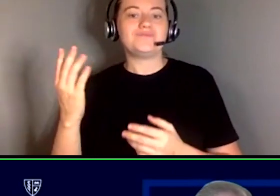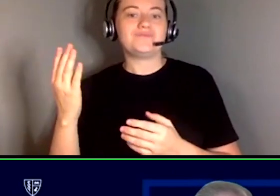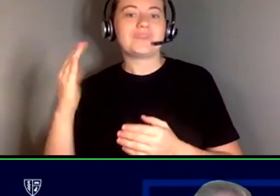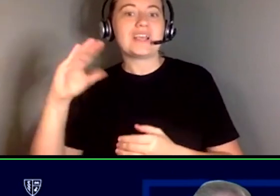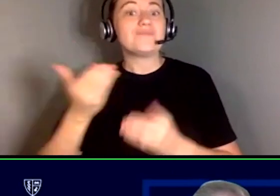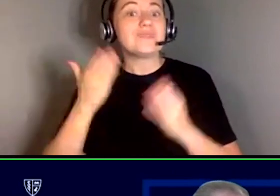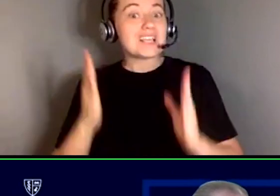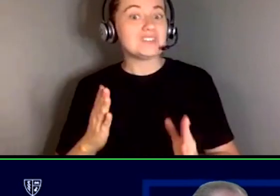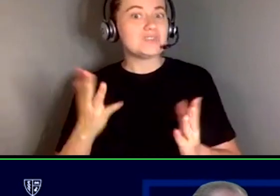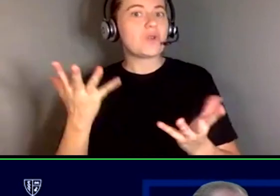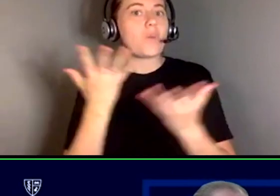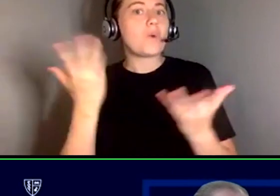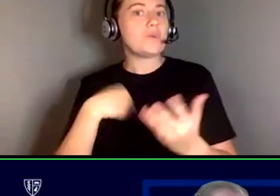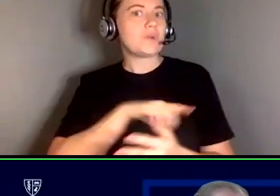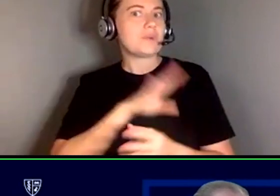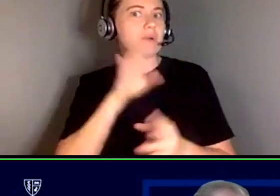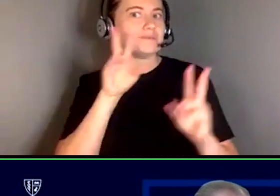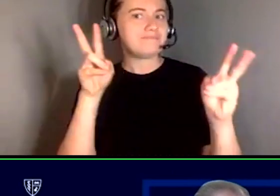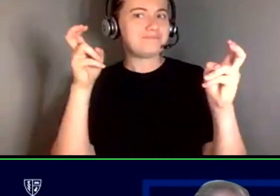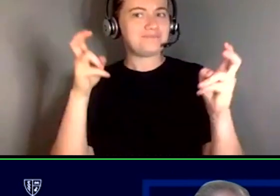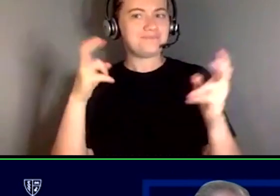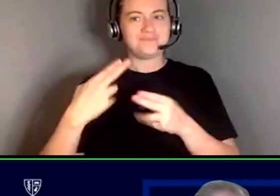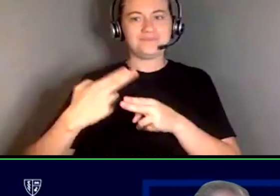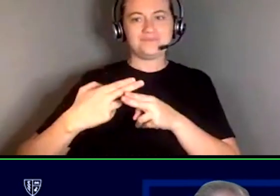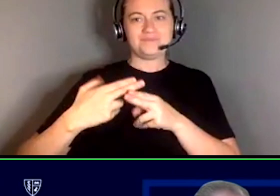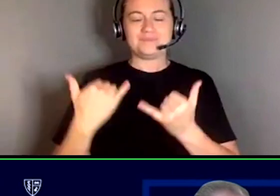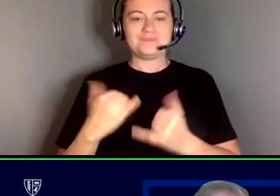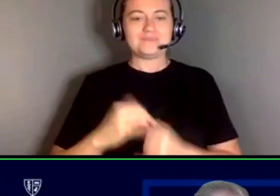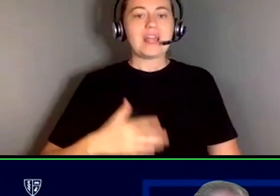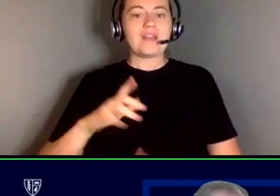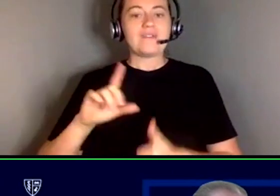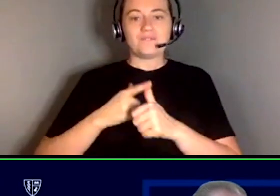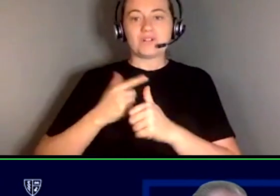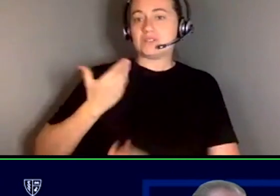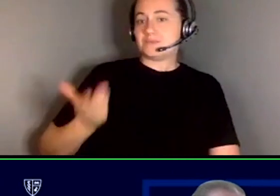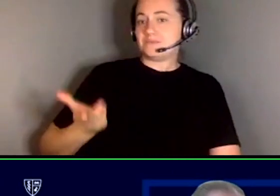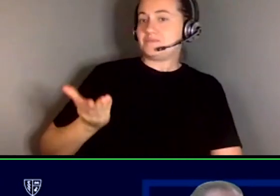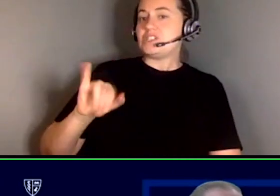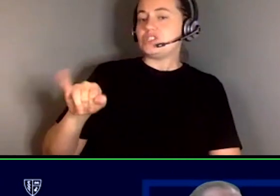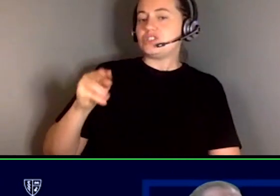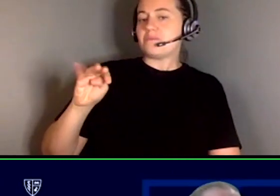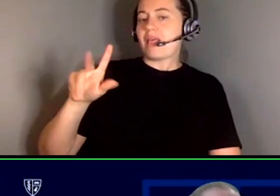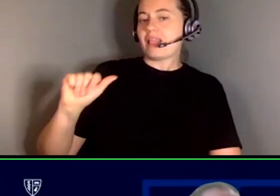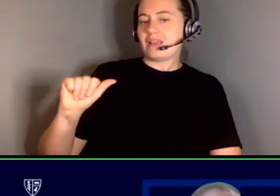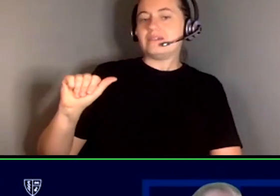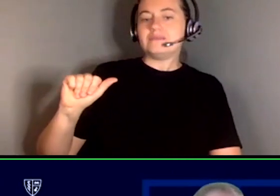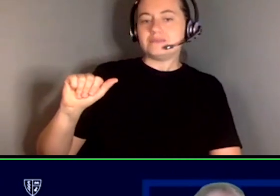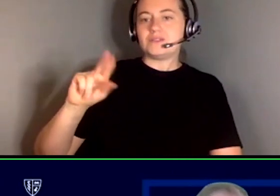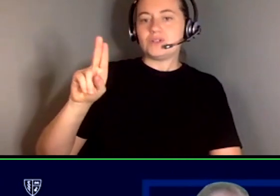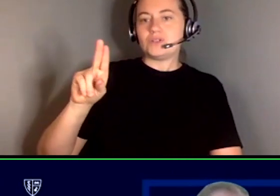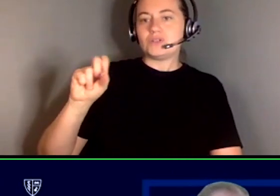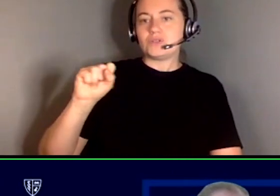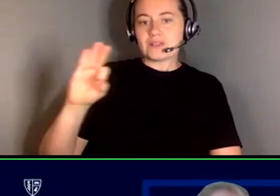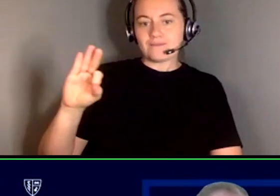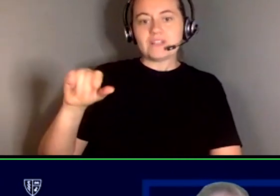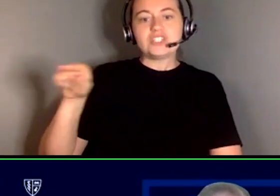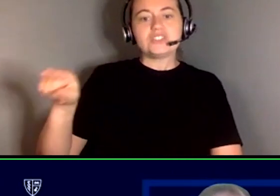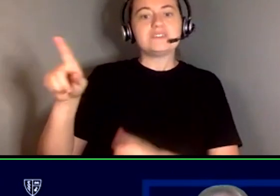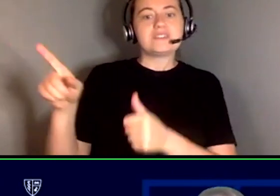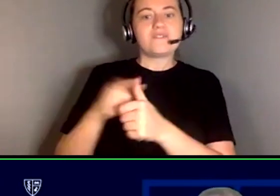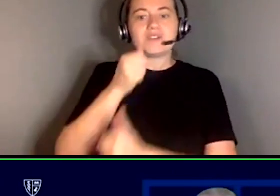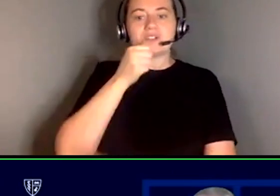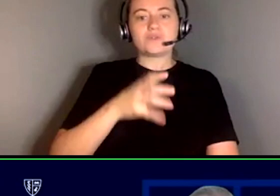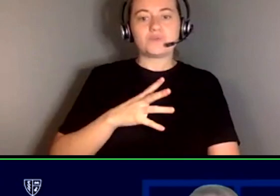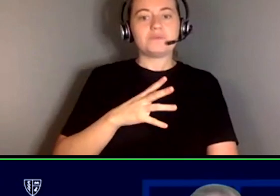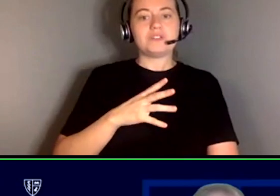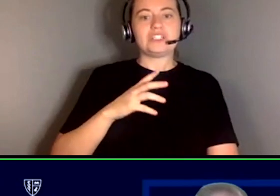speaking about today. So first, my colleague, Jamila Youssef. Dr. Jamila Youssef is the first female Chief Medical